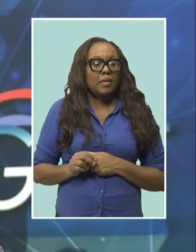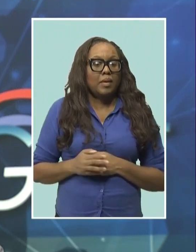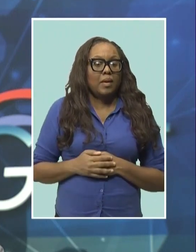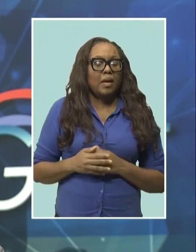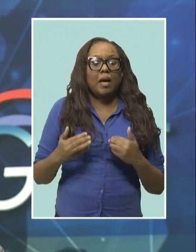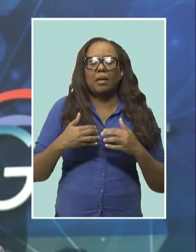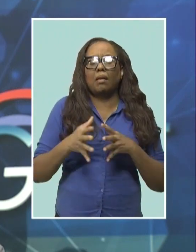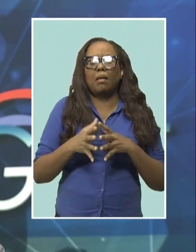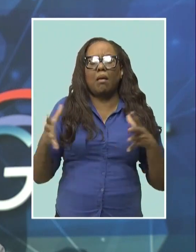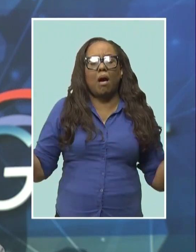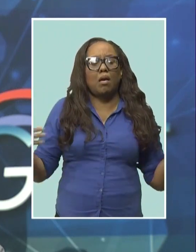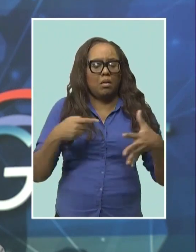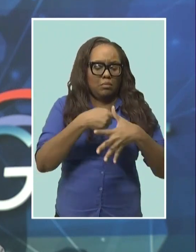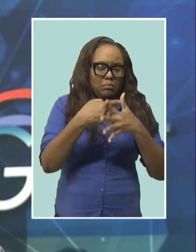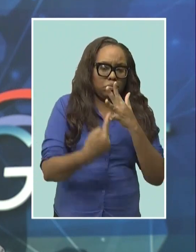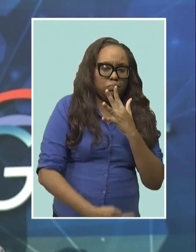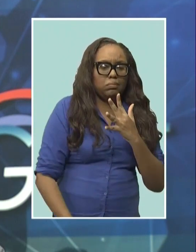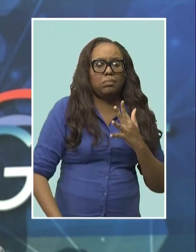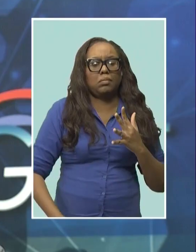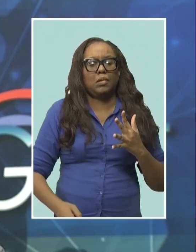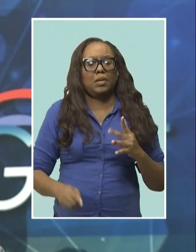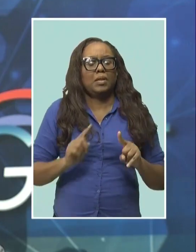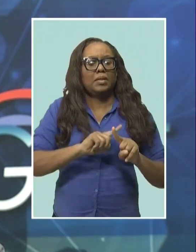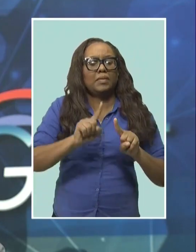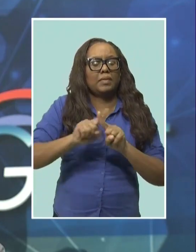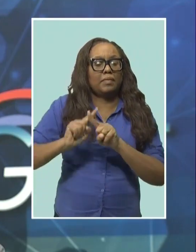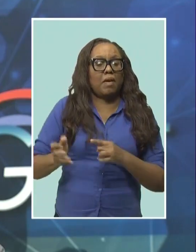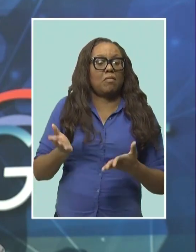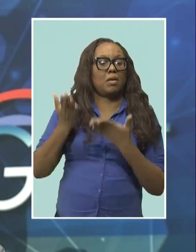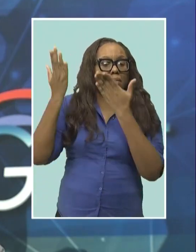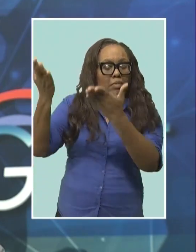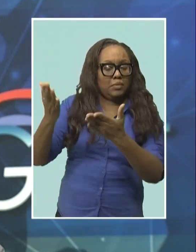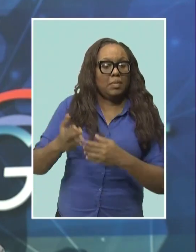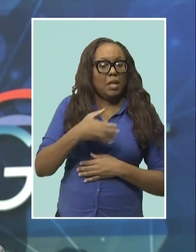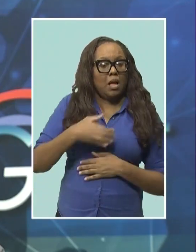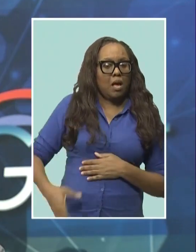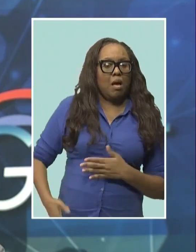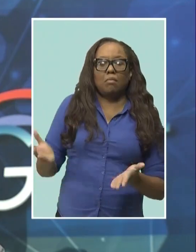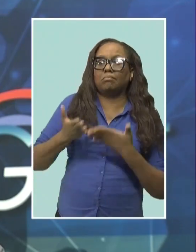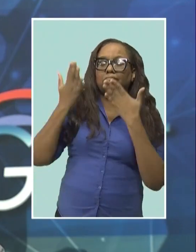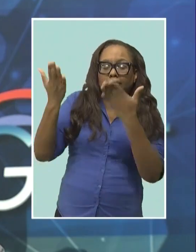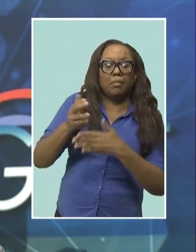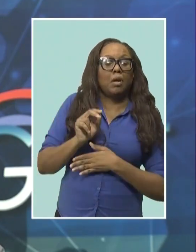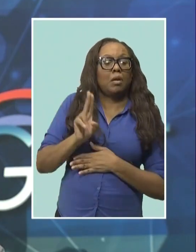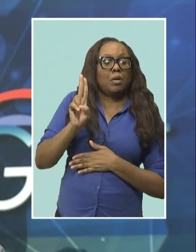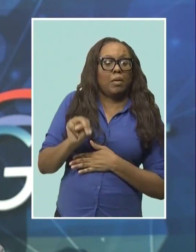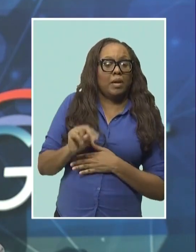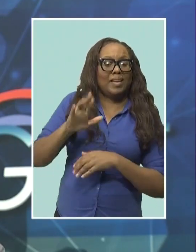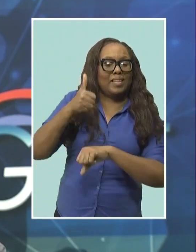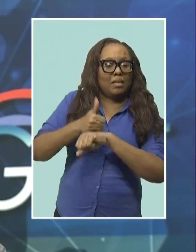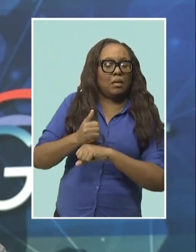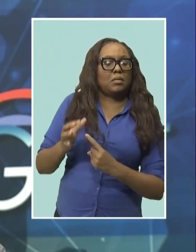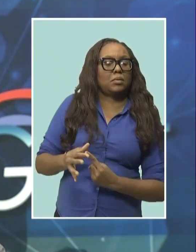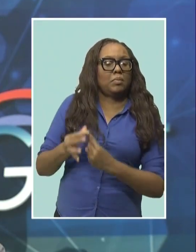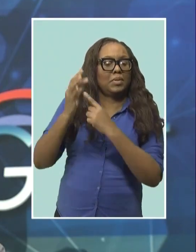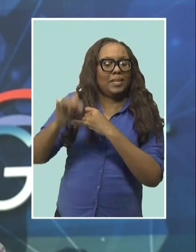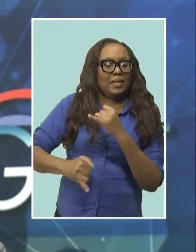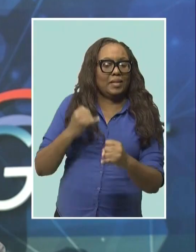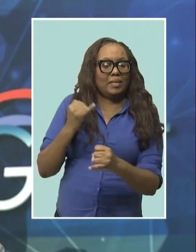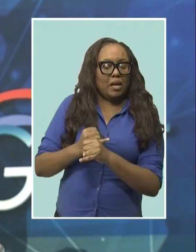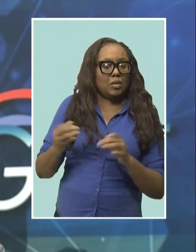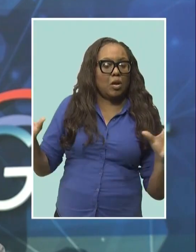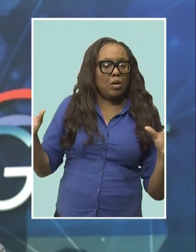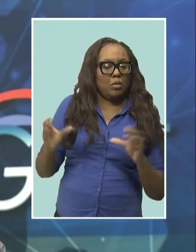produced many other conclusions and recommendations. Ambassador Comichon proposed the UN establish a special